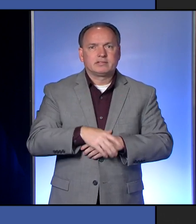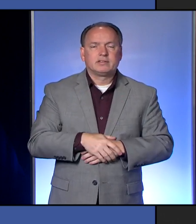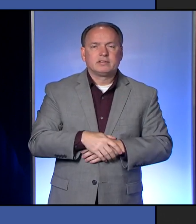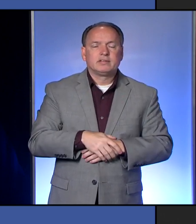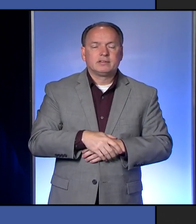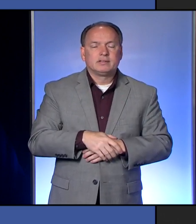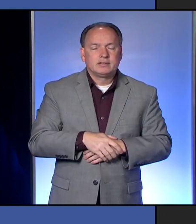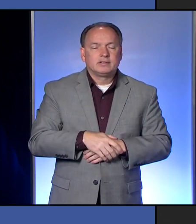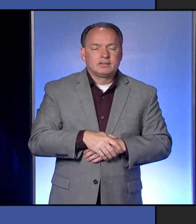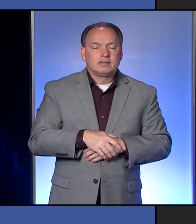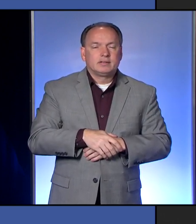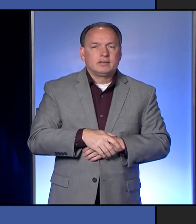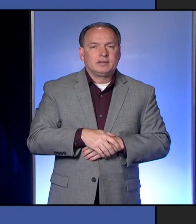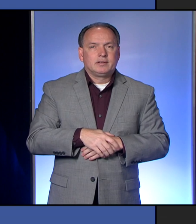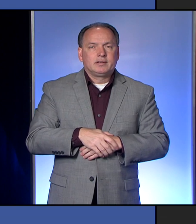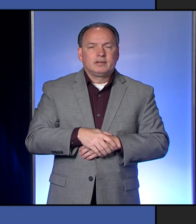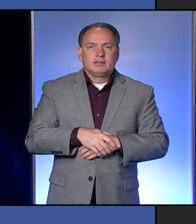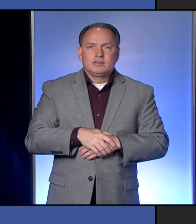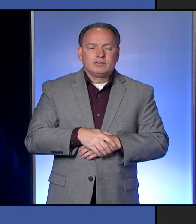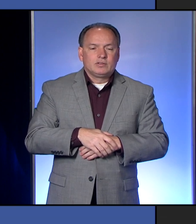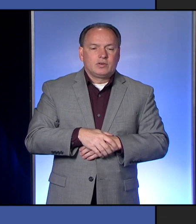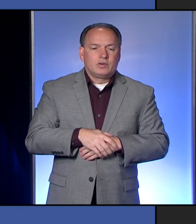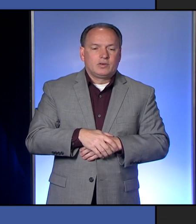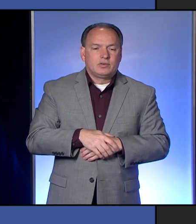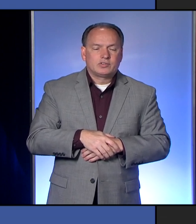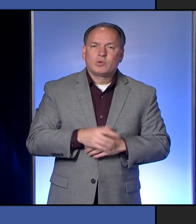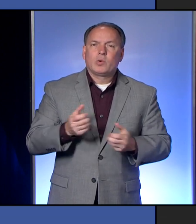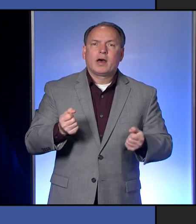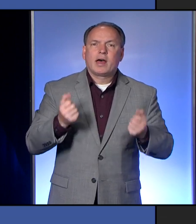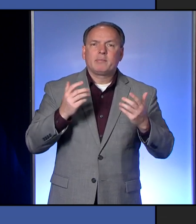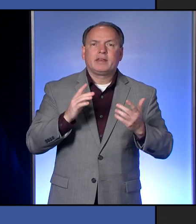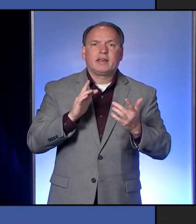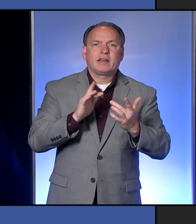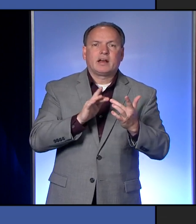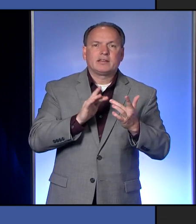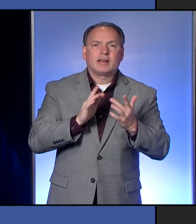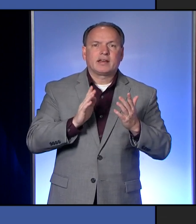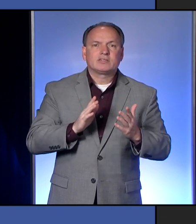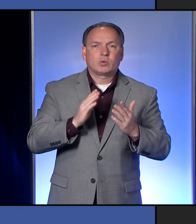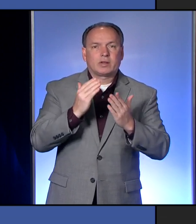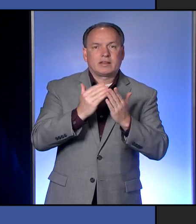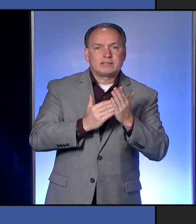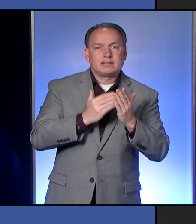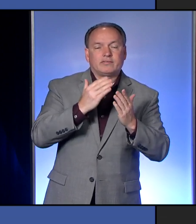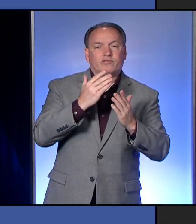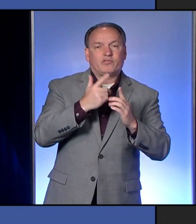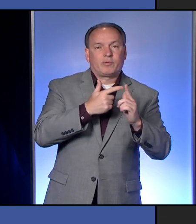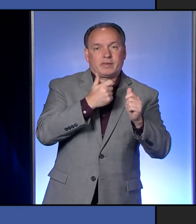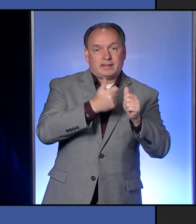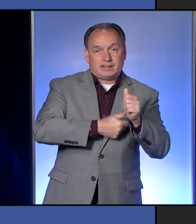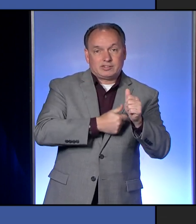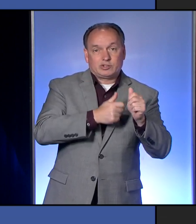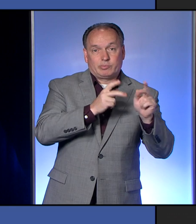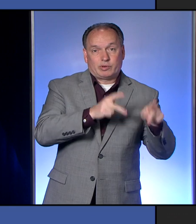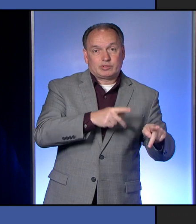Well, how many contacts are elicited from each confirmed case varies widely.